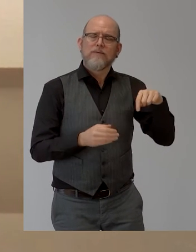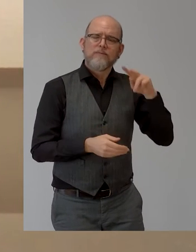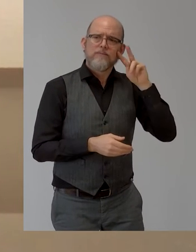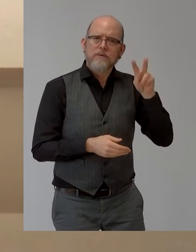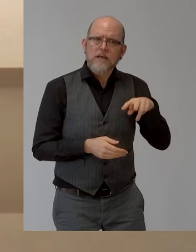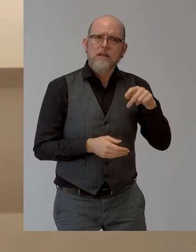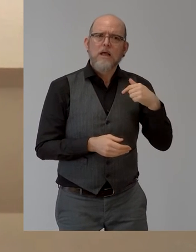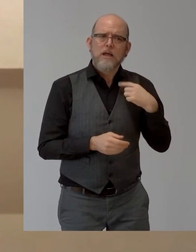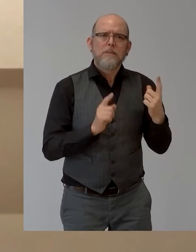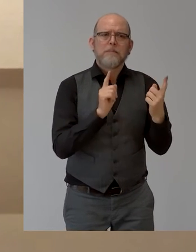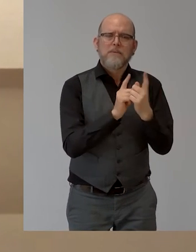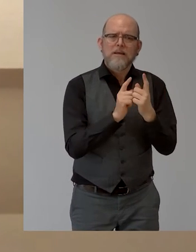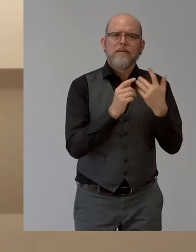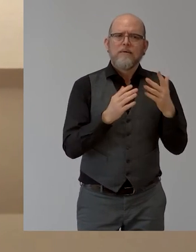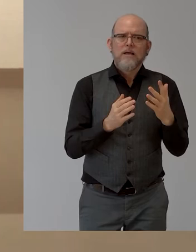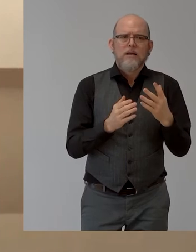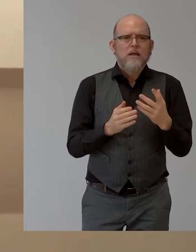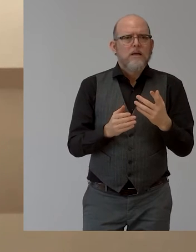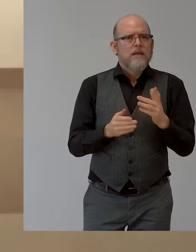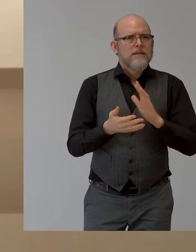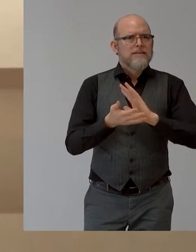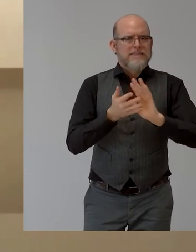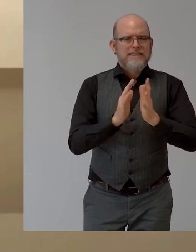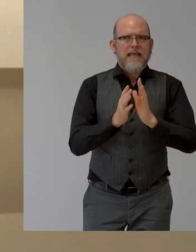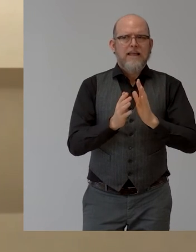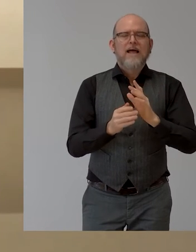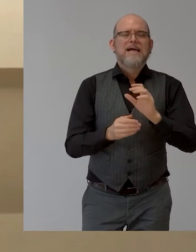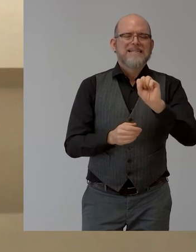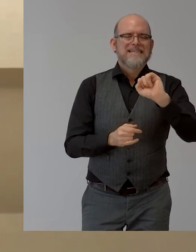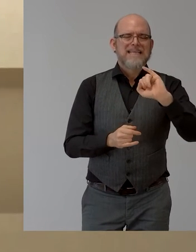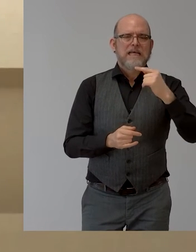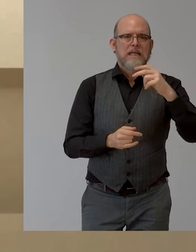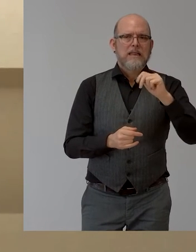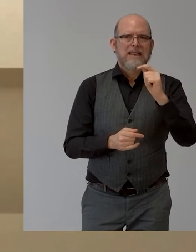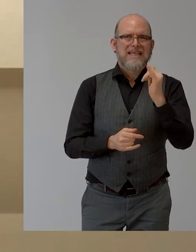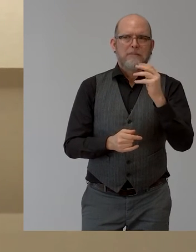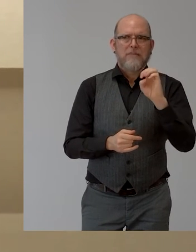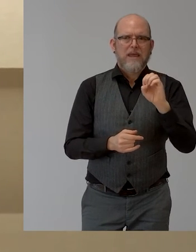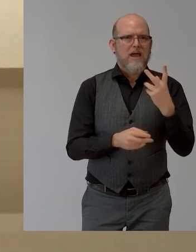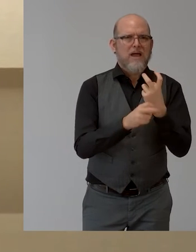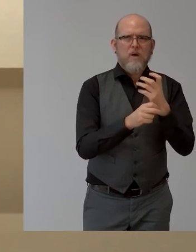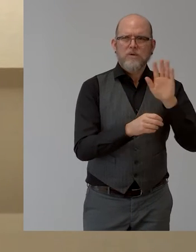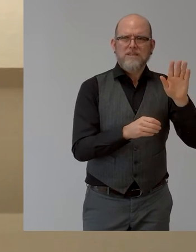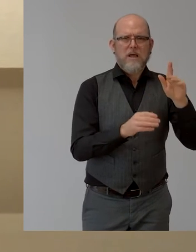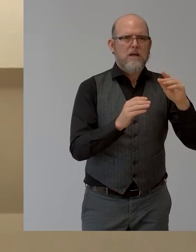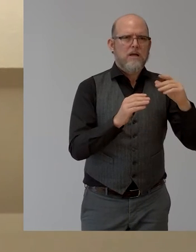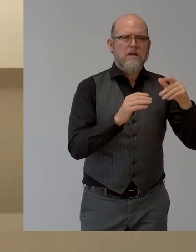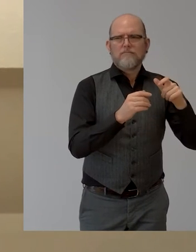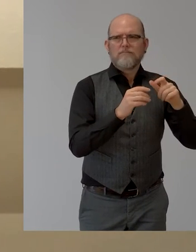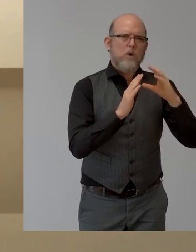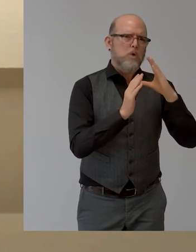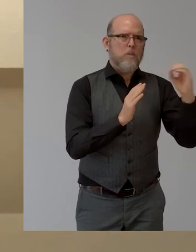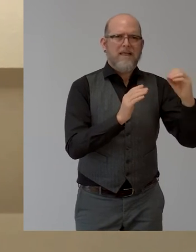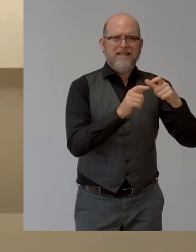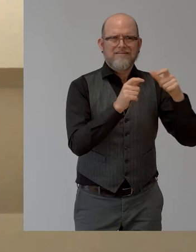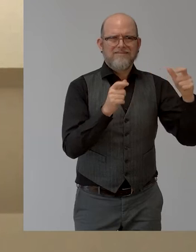sign time, sorry, an Austrian social enterprise was presenting. It has developed a similar solution for Austrian sign language.